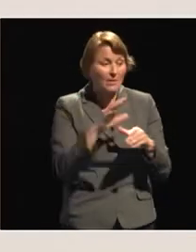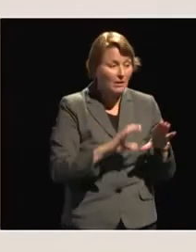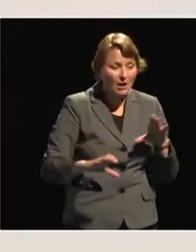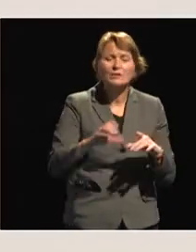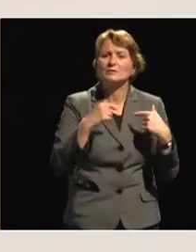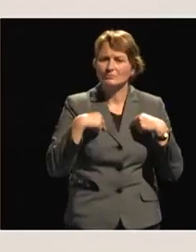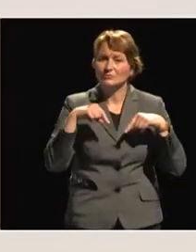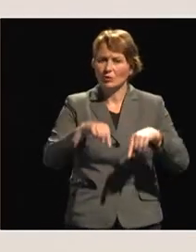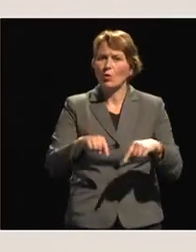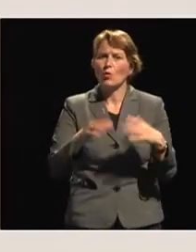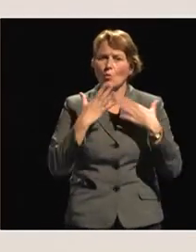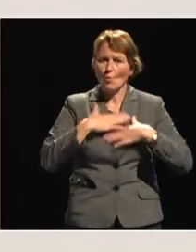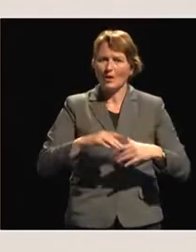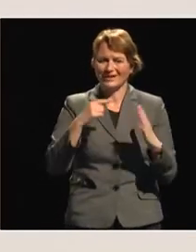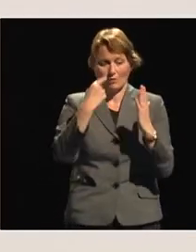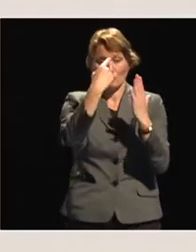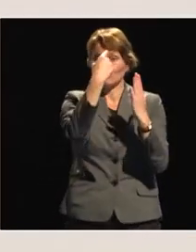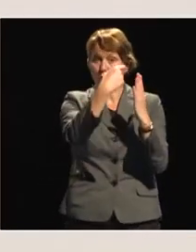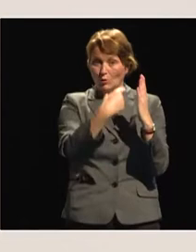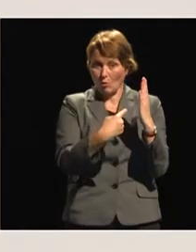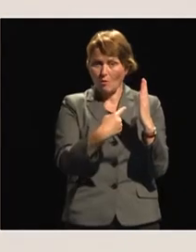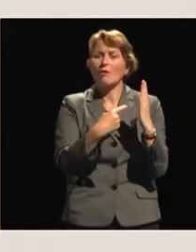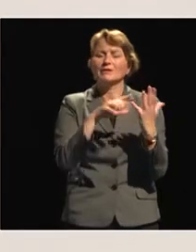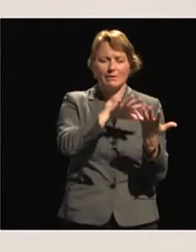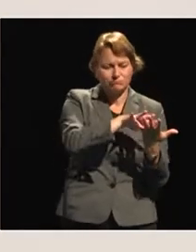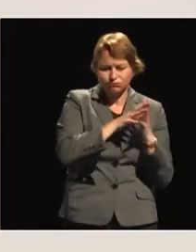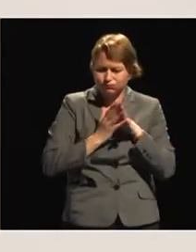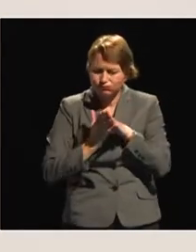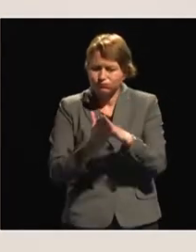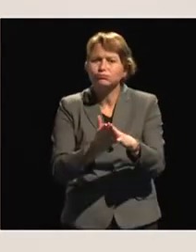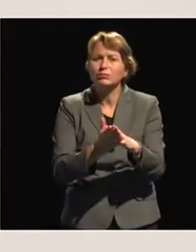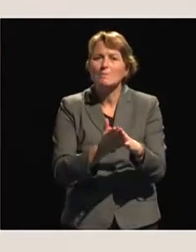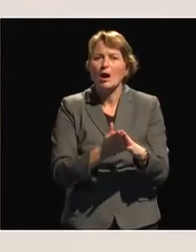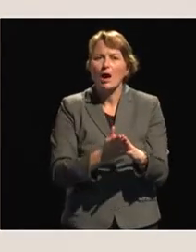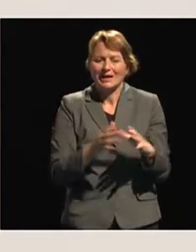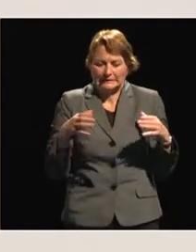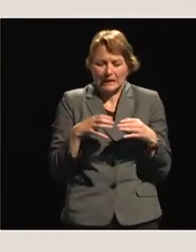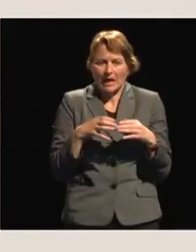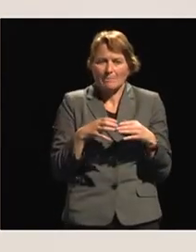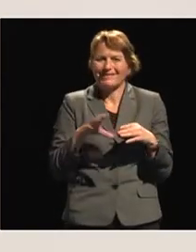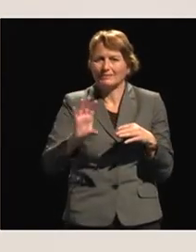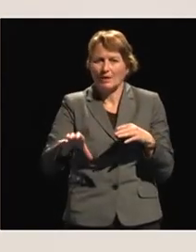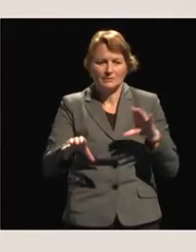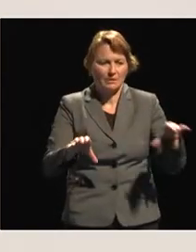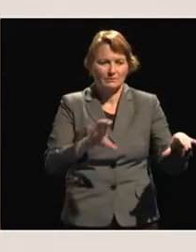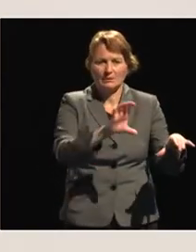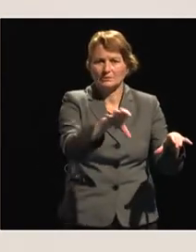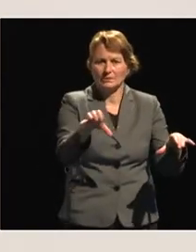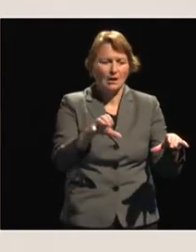Maputo Protocol and implement it at the national level and at the